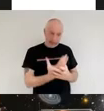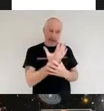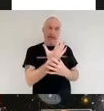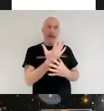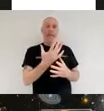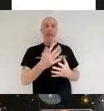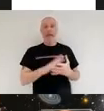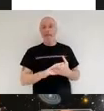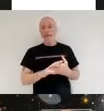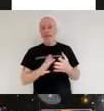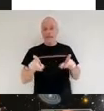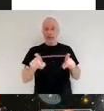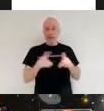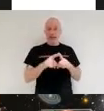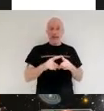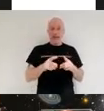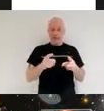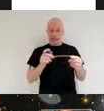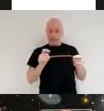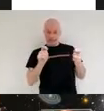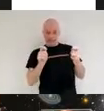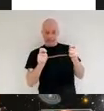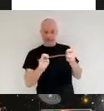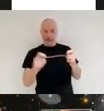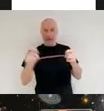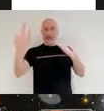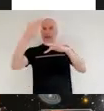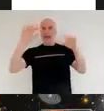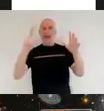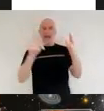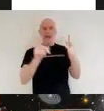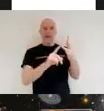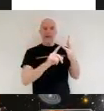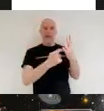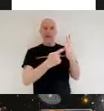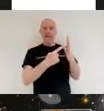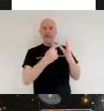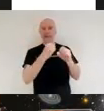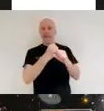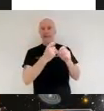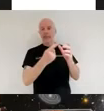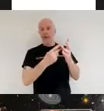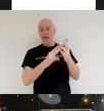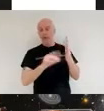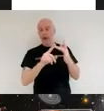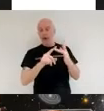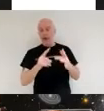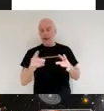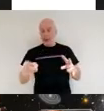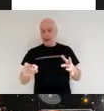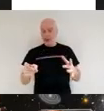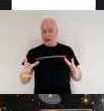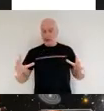origami i've got a little video here that shows the deployment sequence of the webb telescope